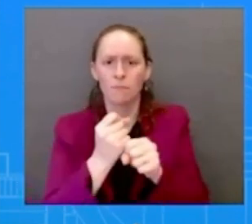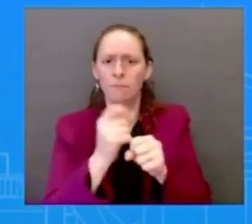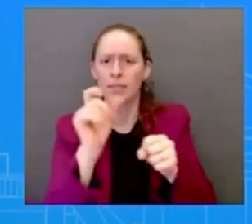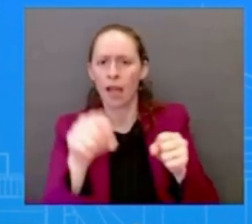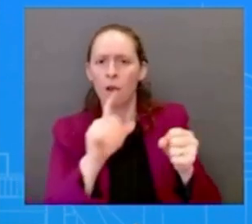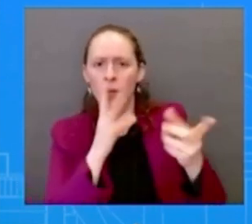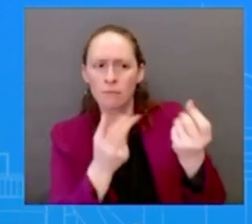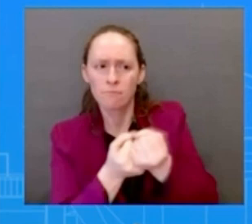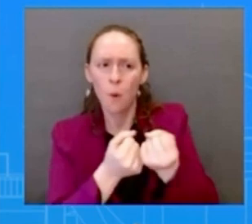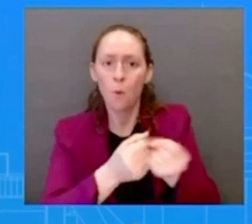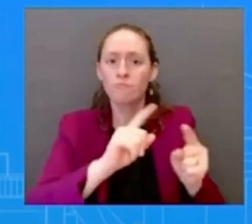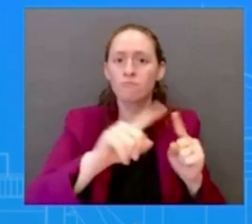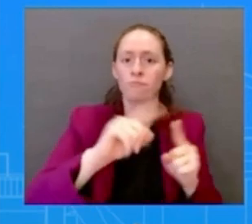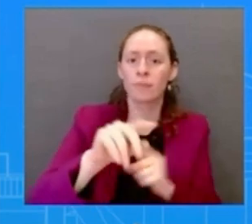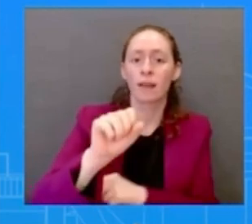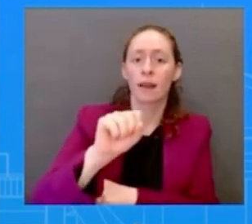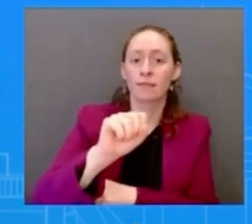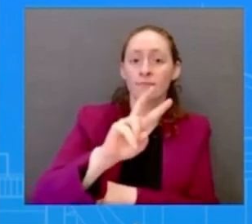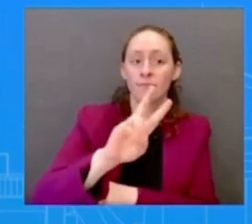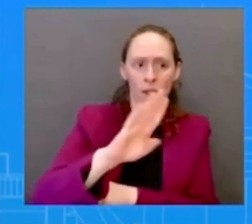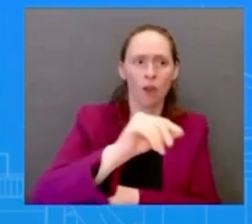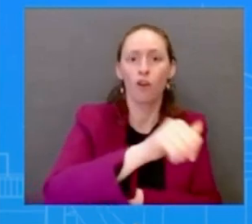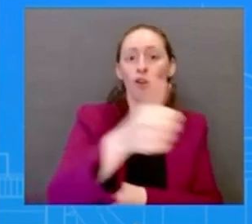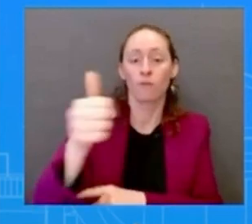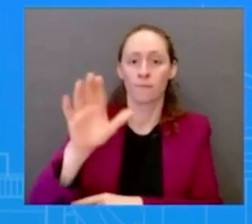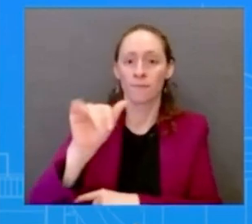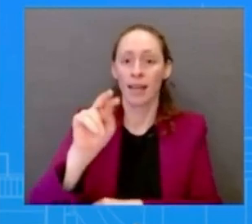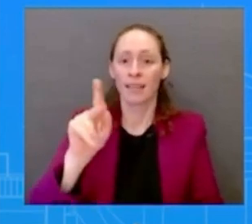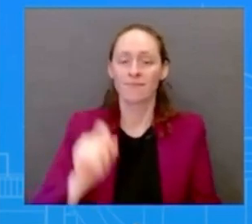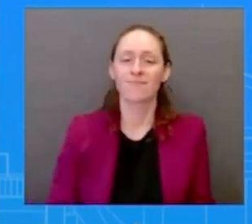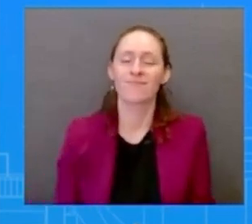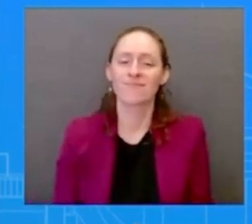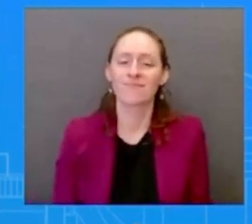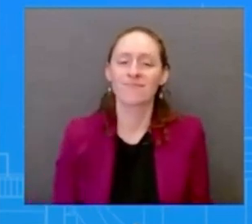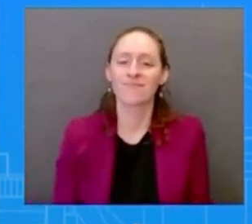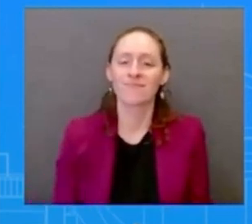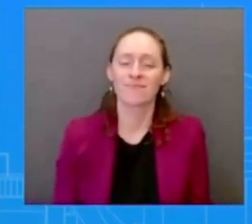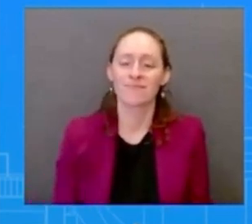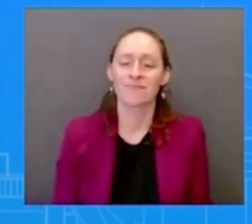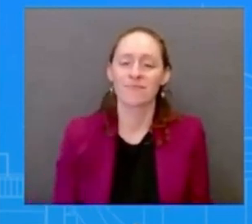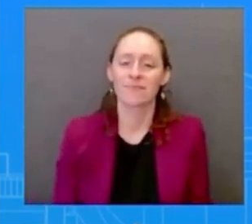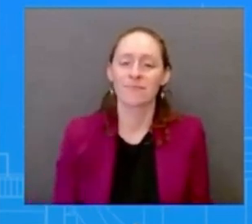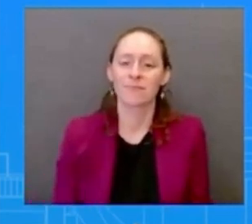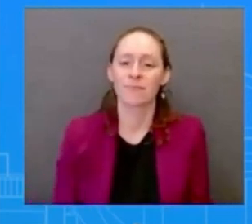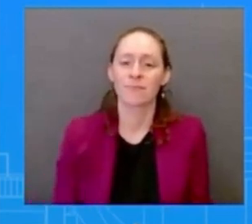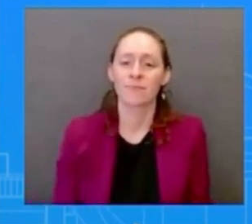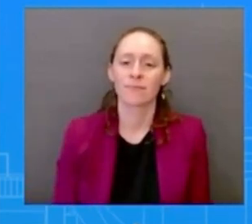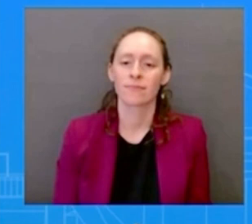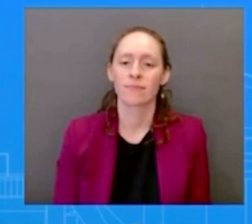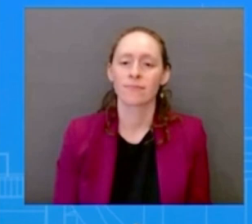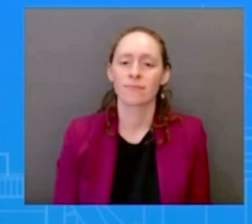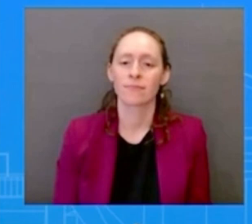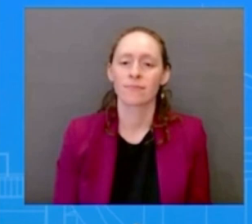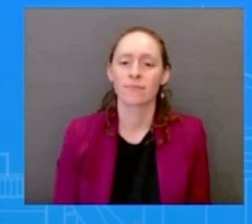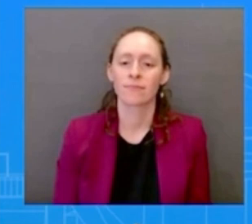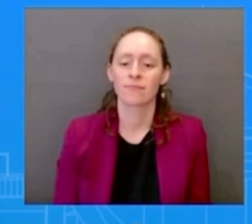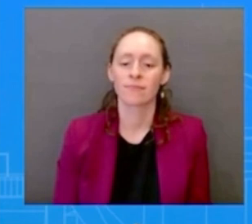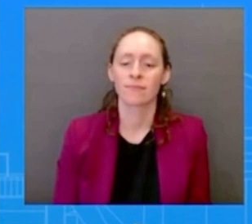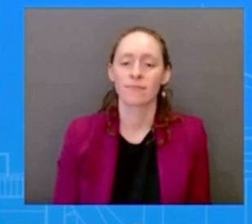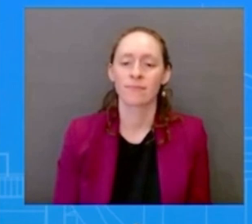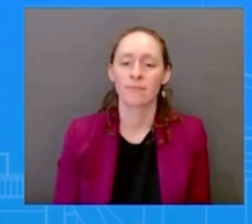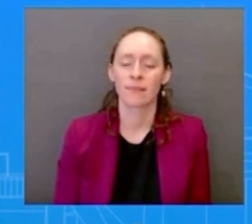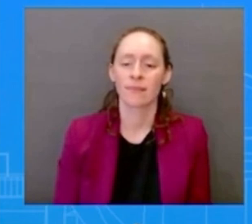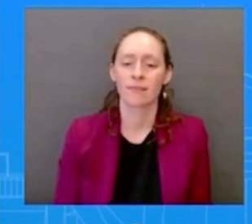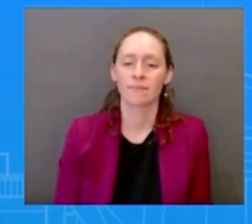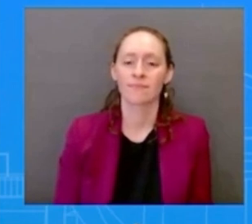what we believe and what you heard from uh the secretary today which is decisive and forceful actions were taken by the government